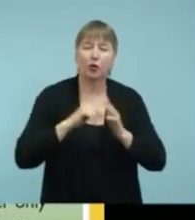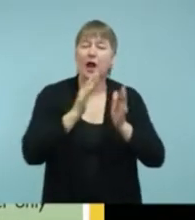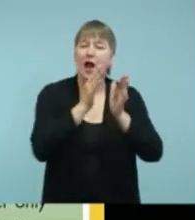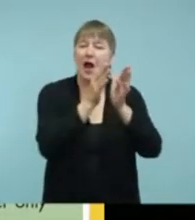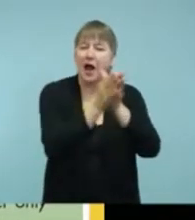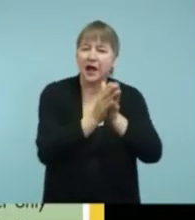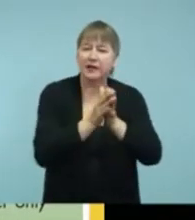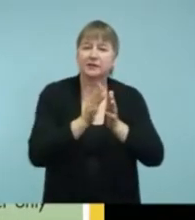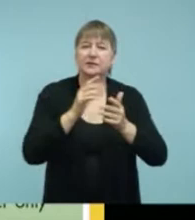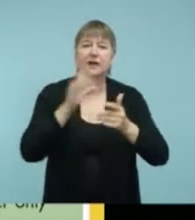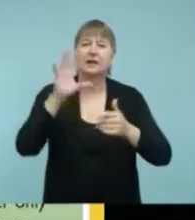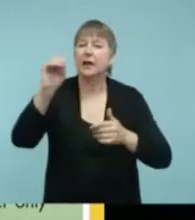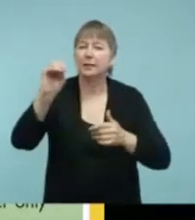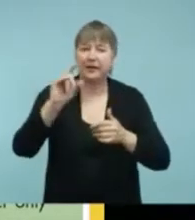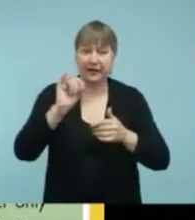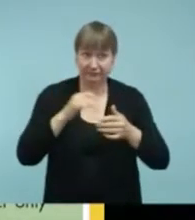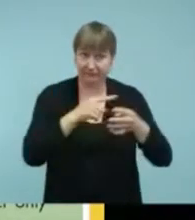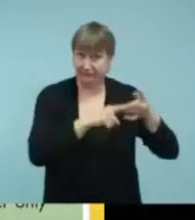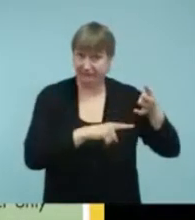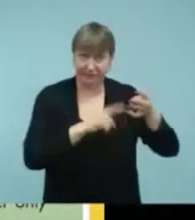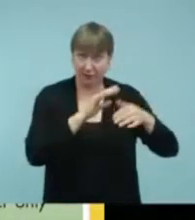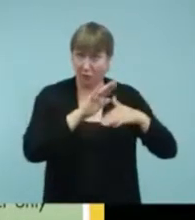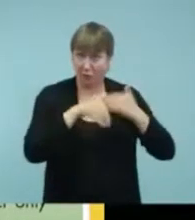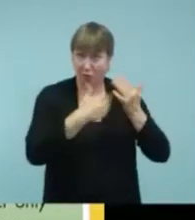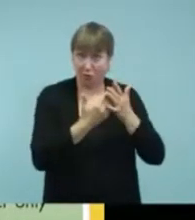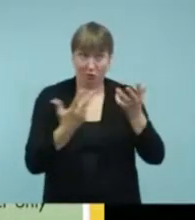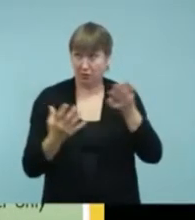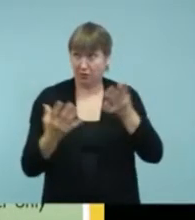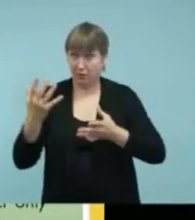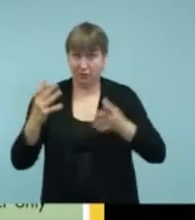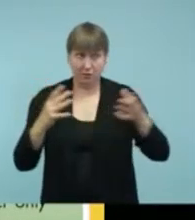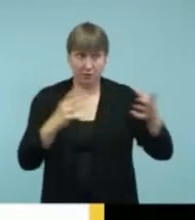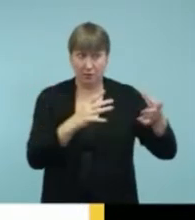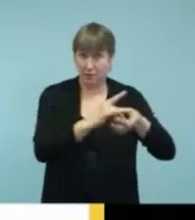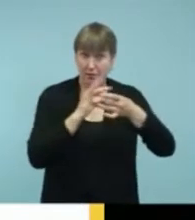pieces that you need. Okay. Next slide.